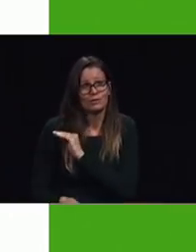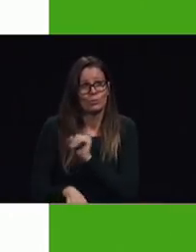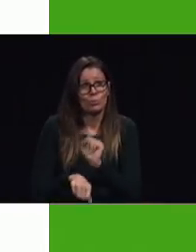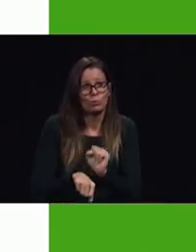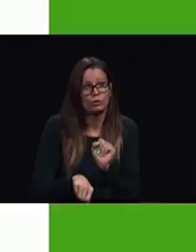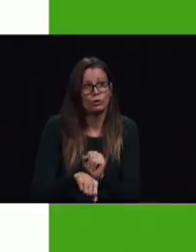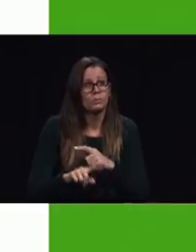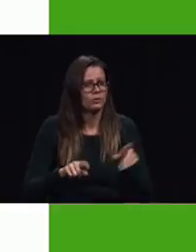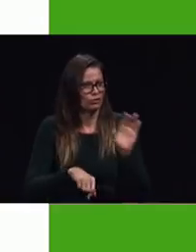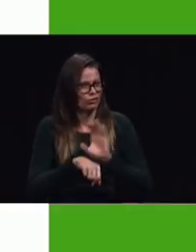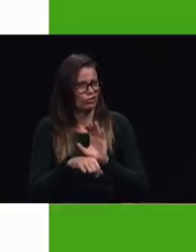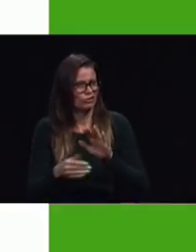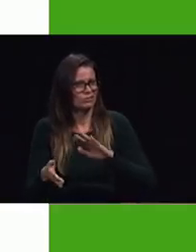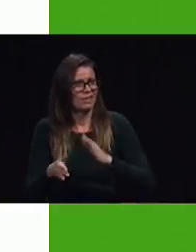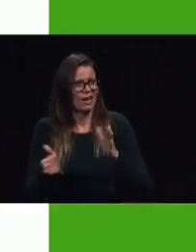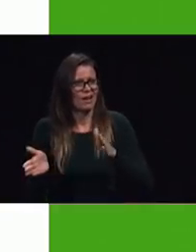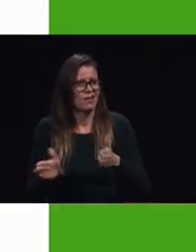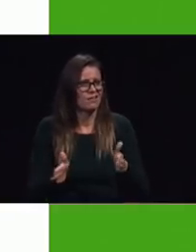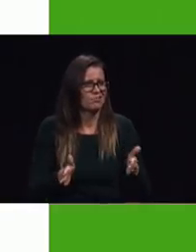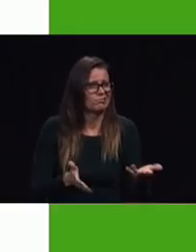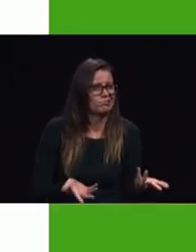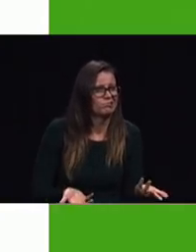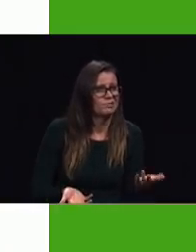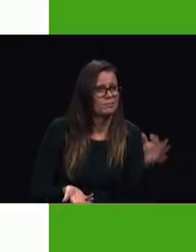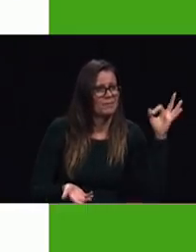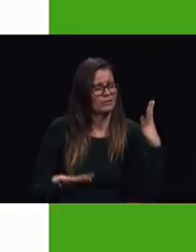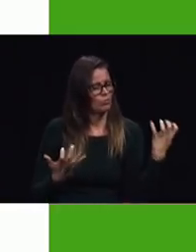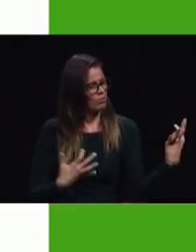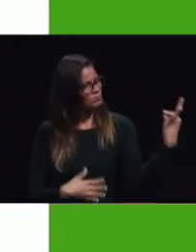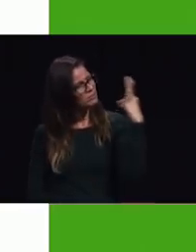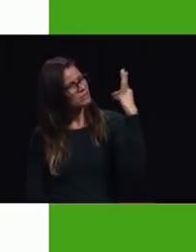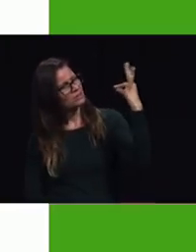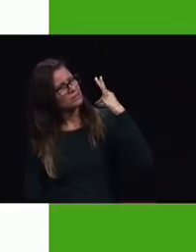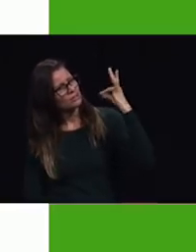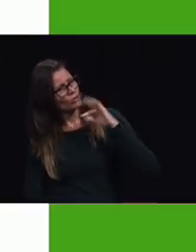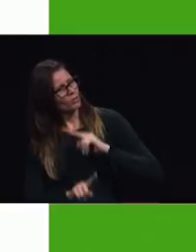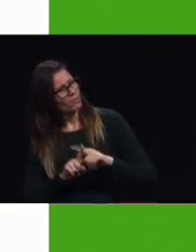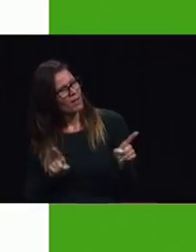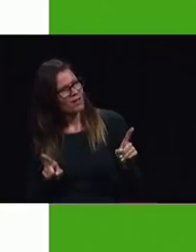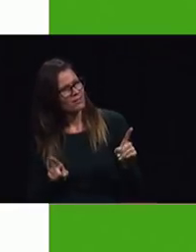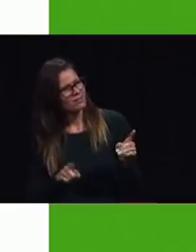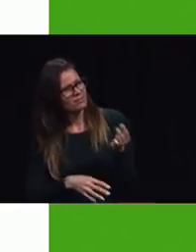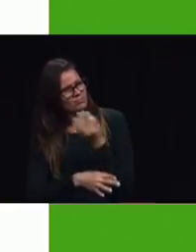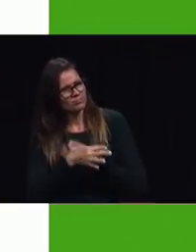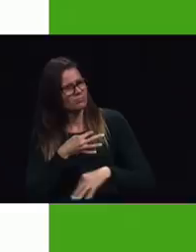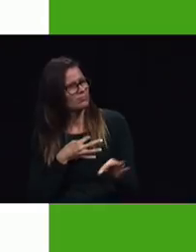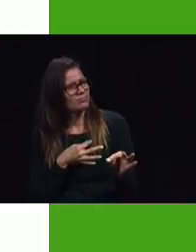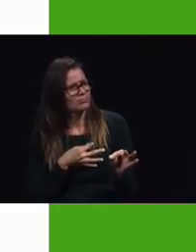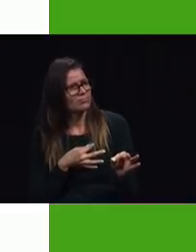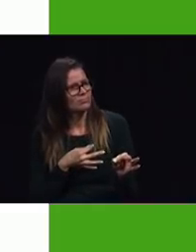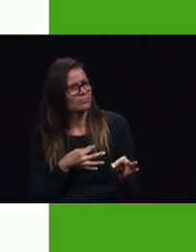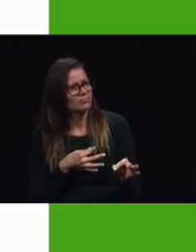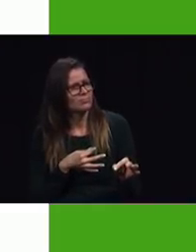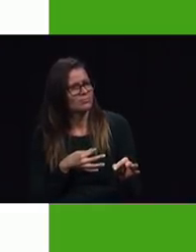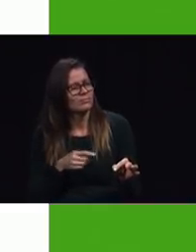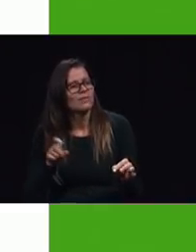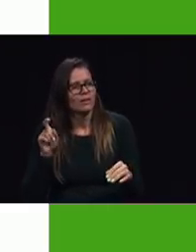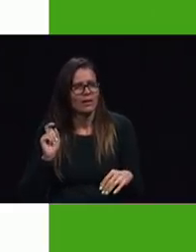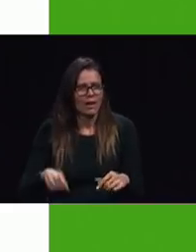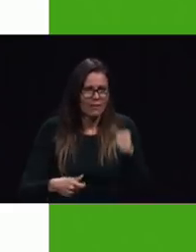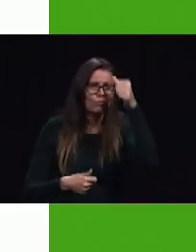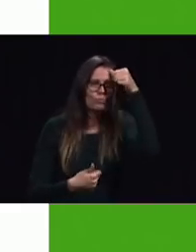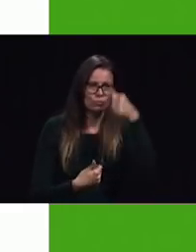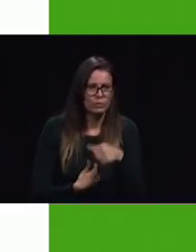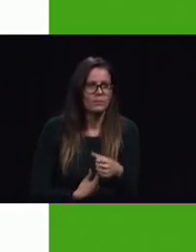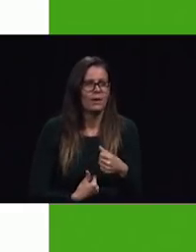minister to preach to them they should be taught that unless they can stand alone without a minister they need to be converted